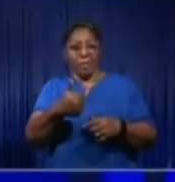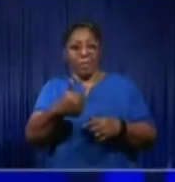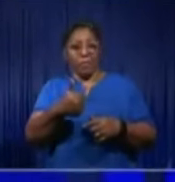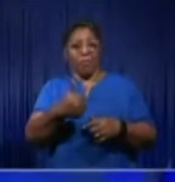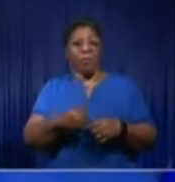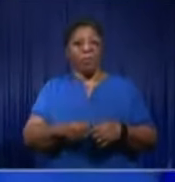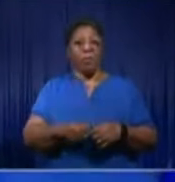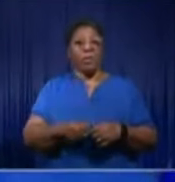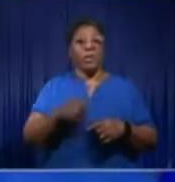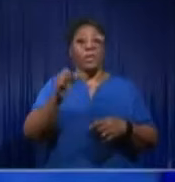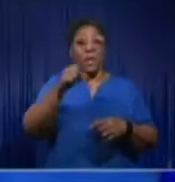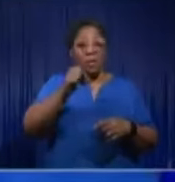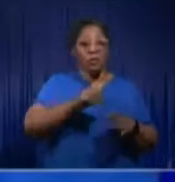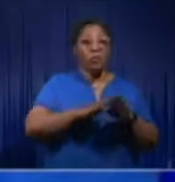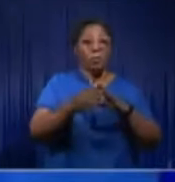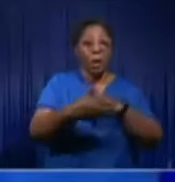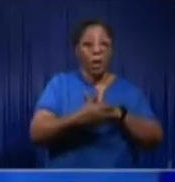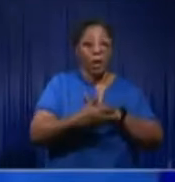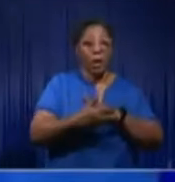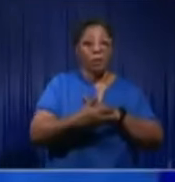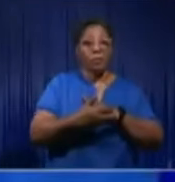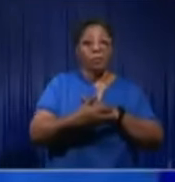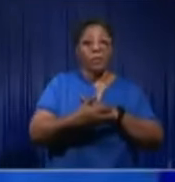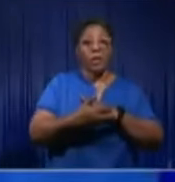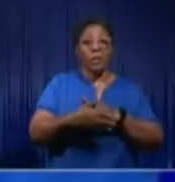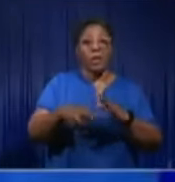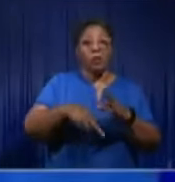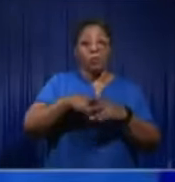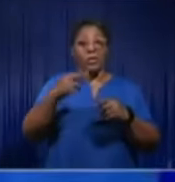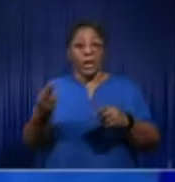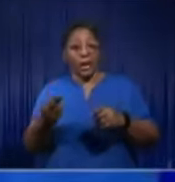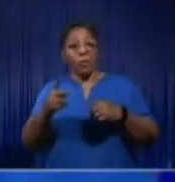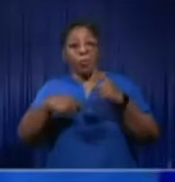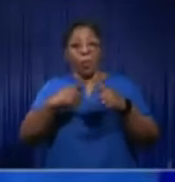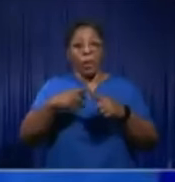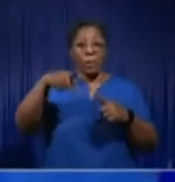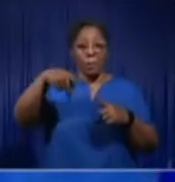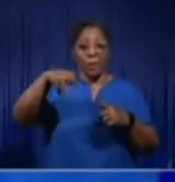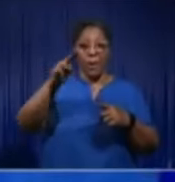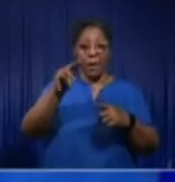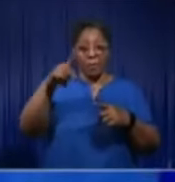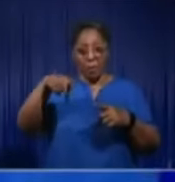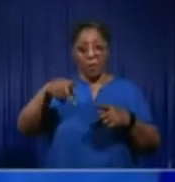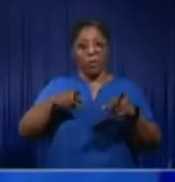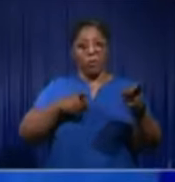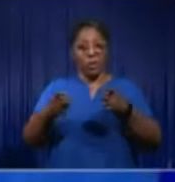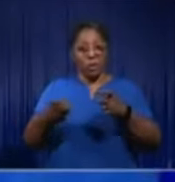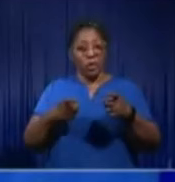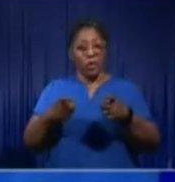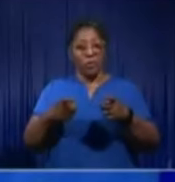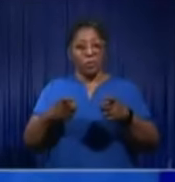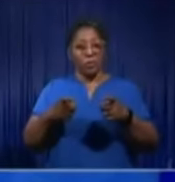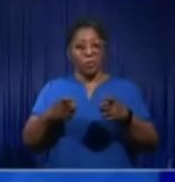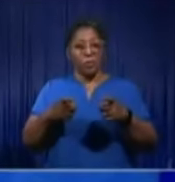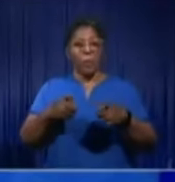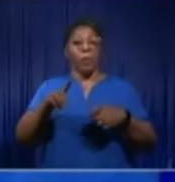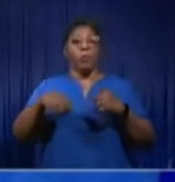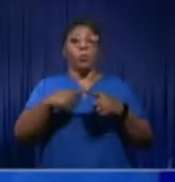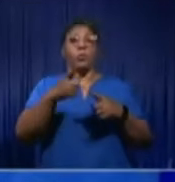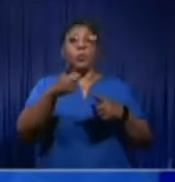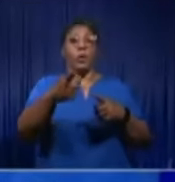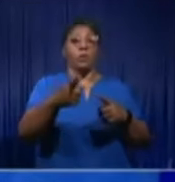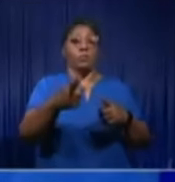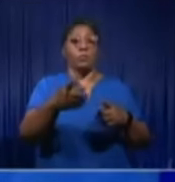Jamaica, under the People's National Party. When you charged us with the responsibility to take